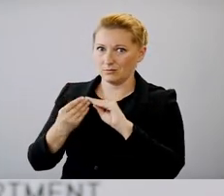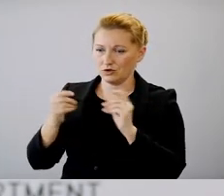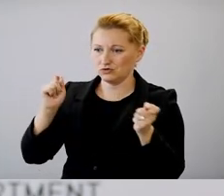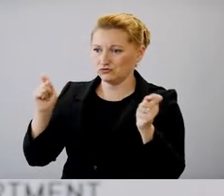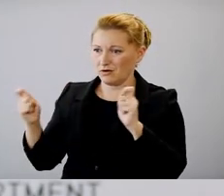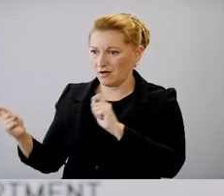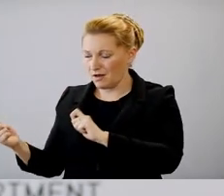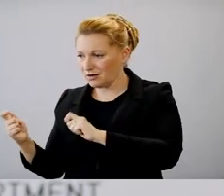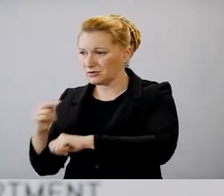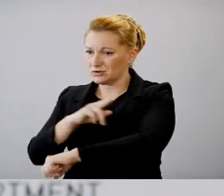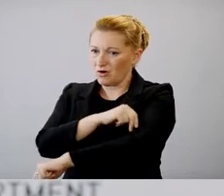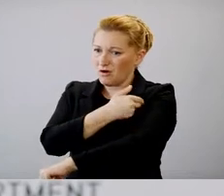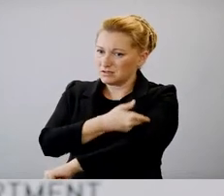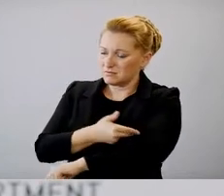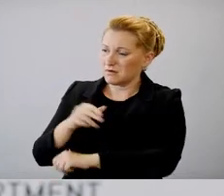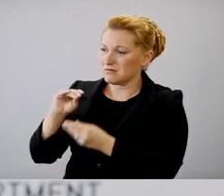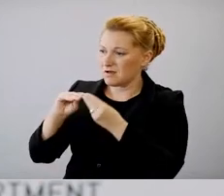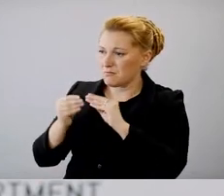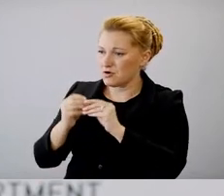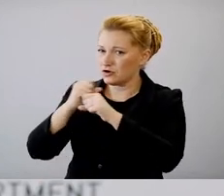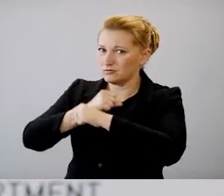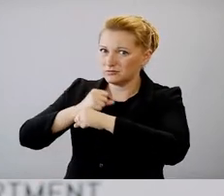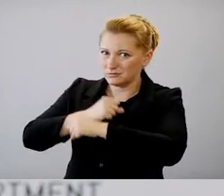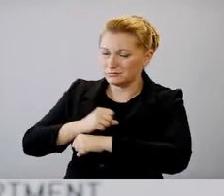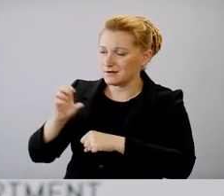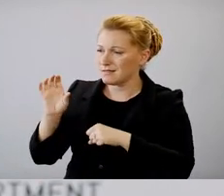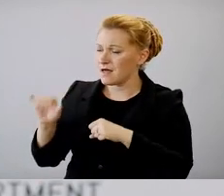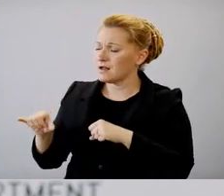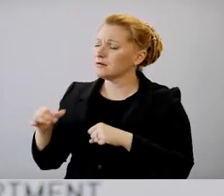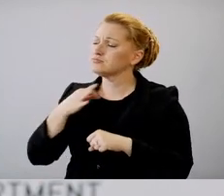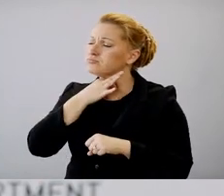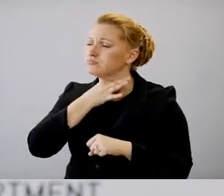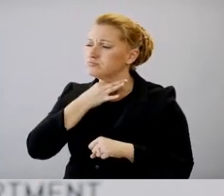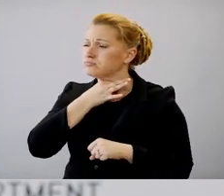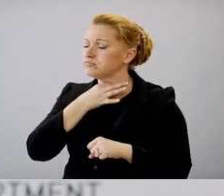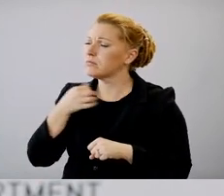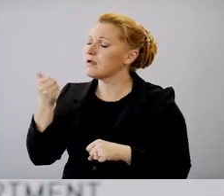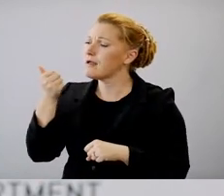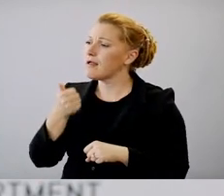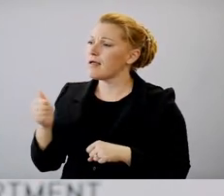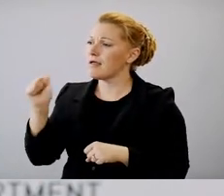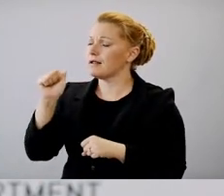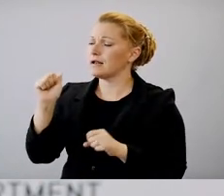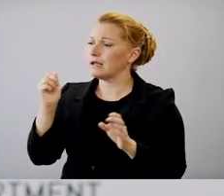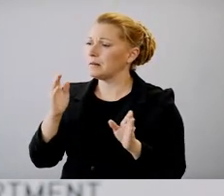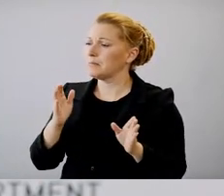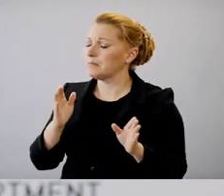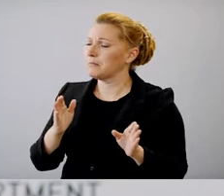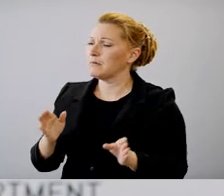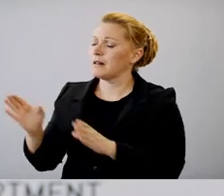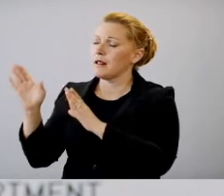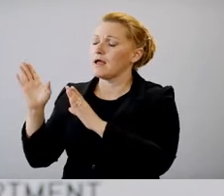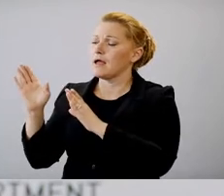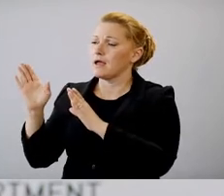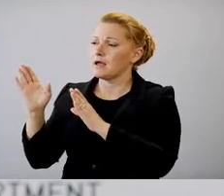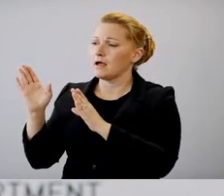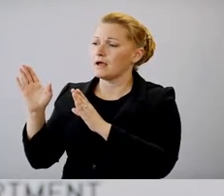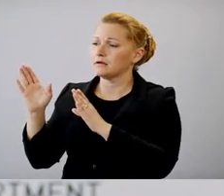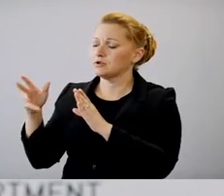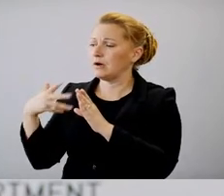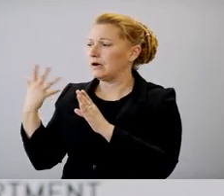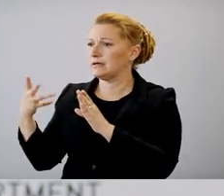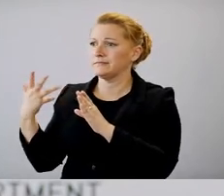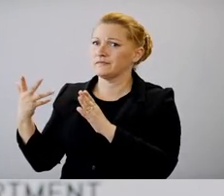hospital data earlier. Is there any possible plan to, um, or any possible talks about changes to, um, you know,